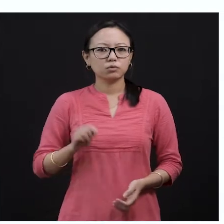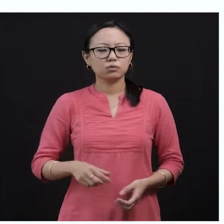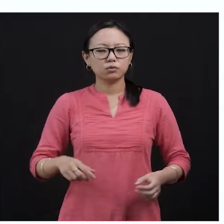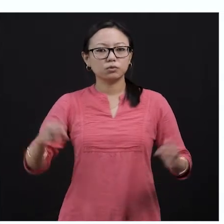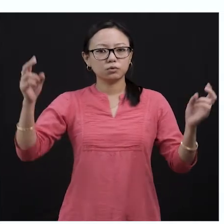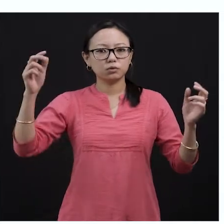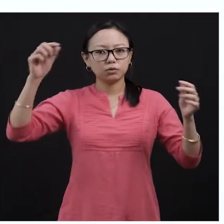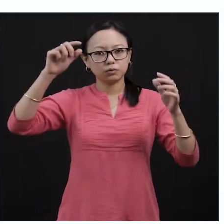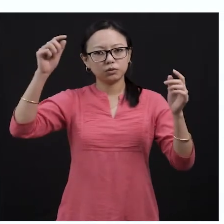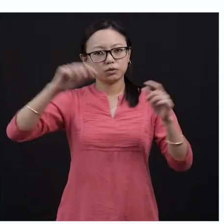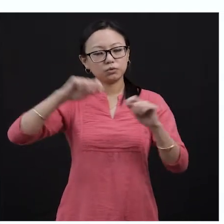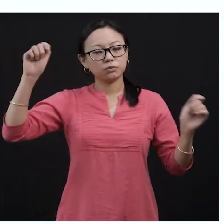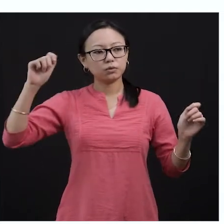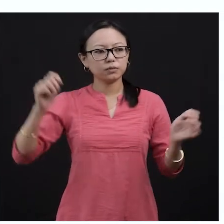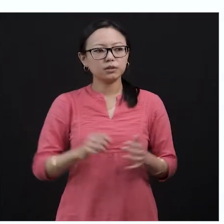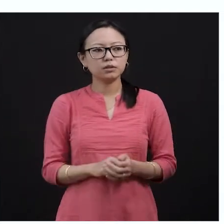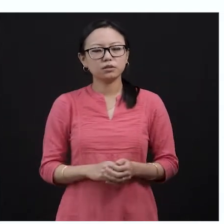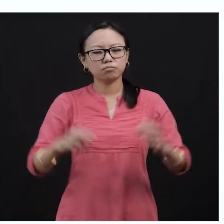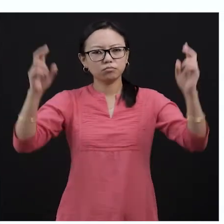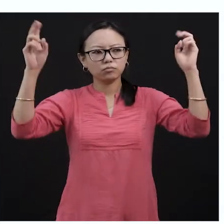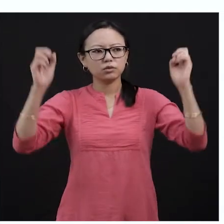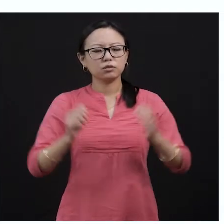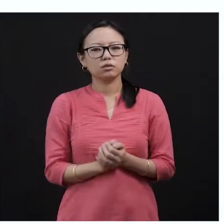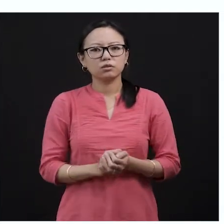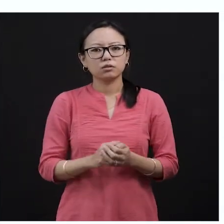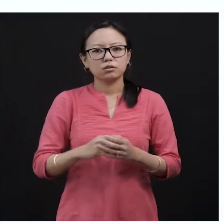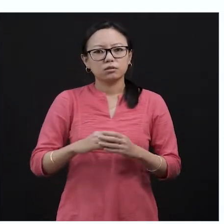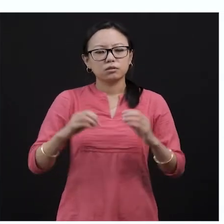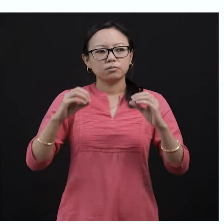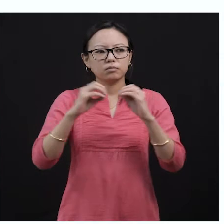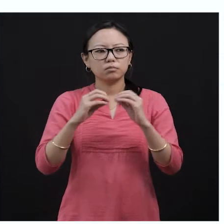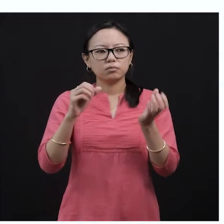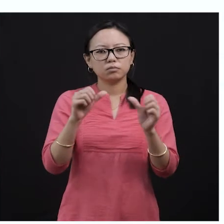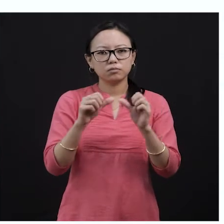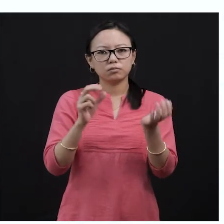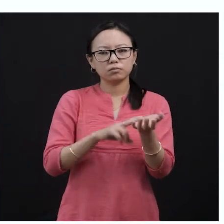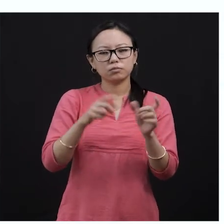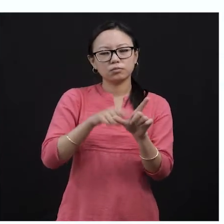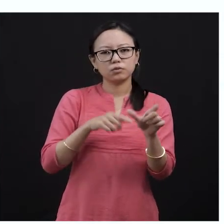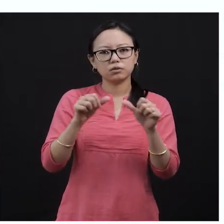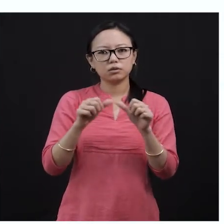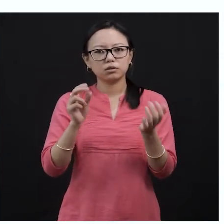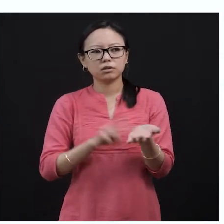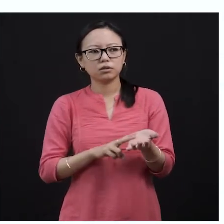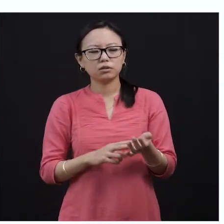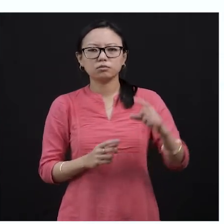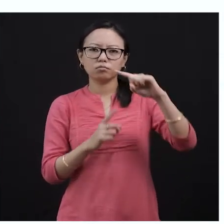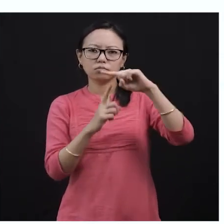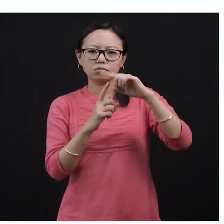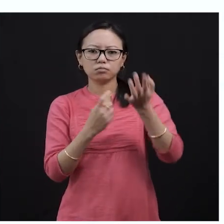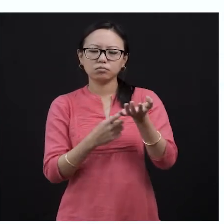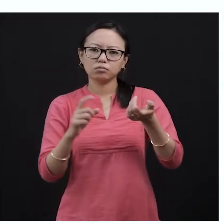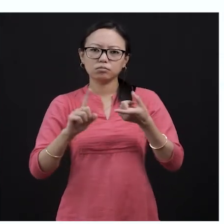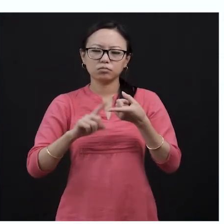today is the banyan tree. And I'm Viveku Nyovillie from Mount Sinai High Secondary School. Okay, the banyan tree. Have